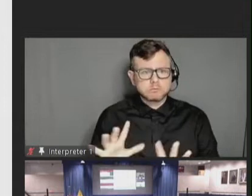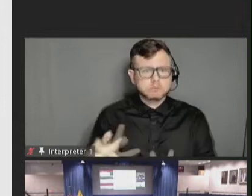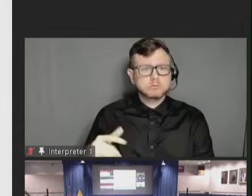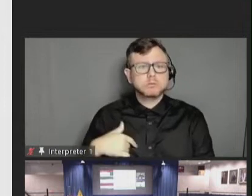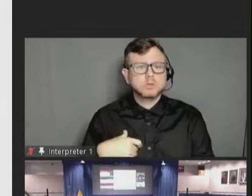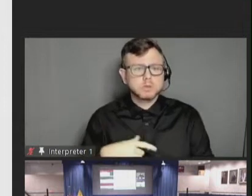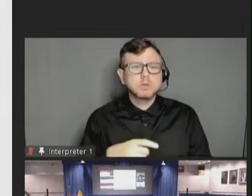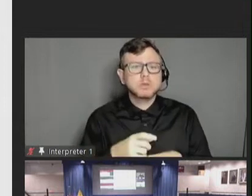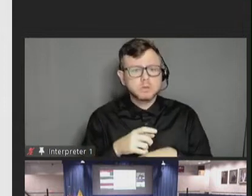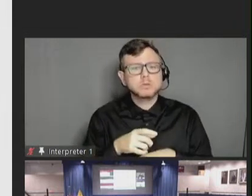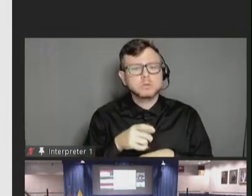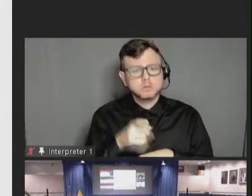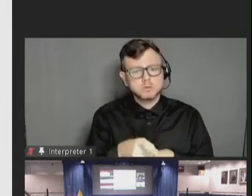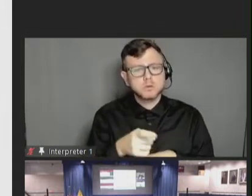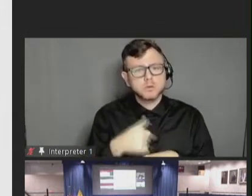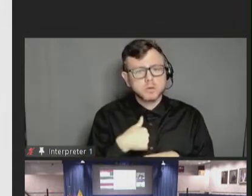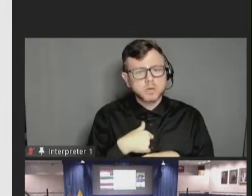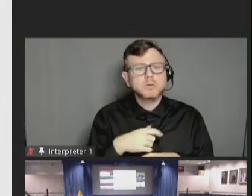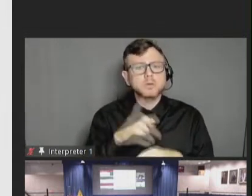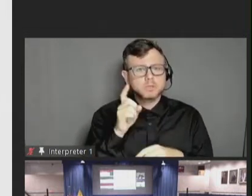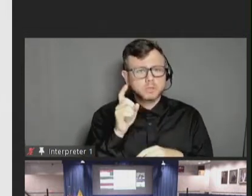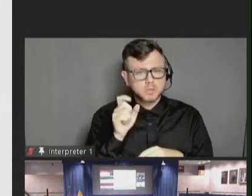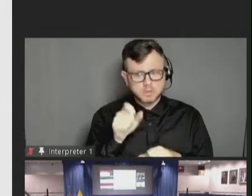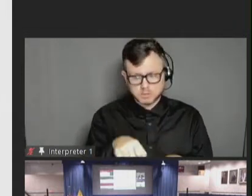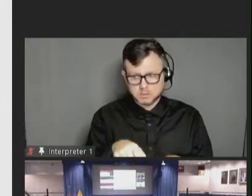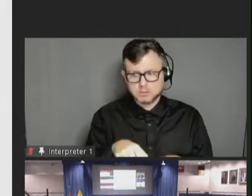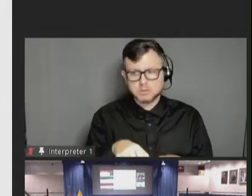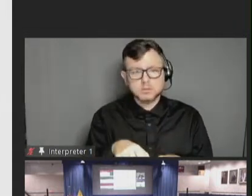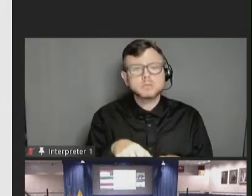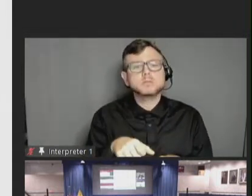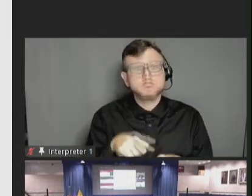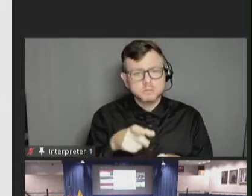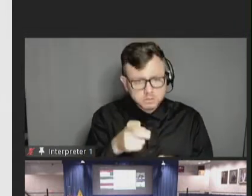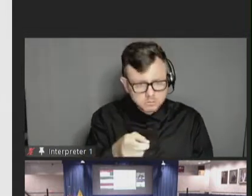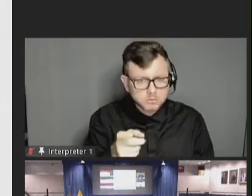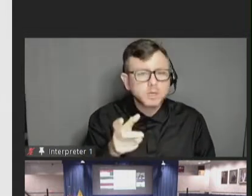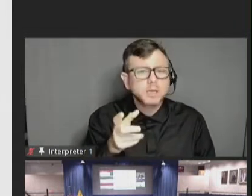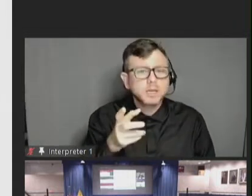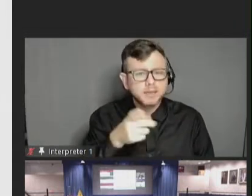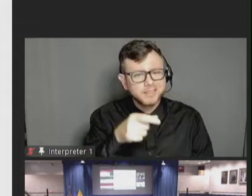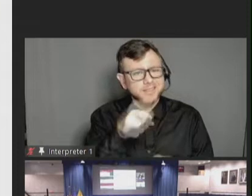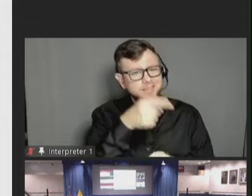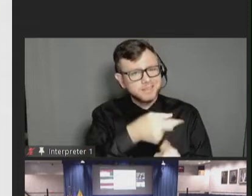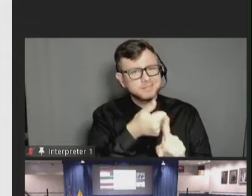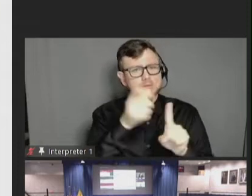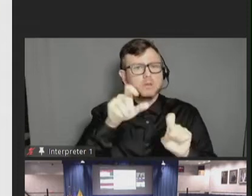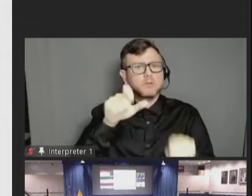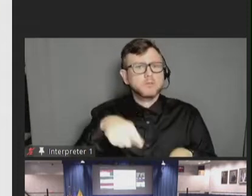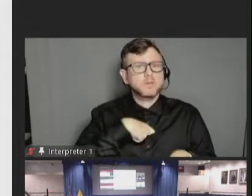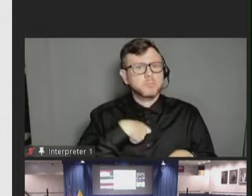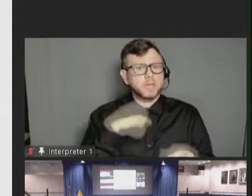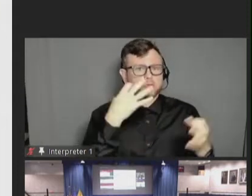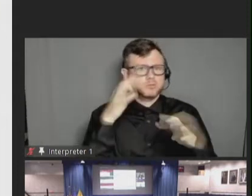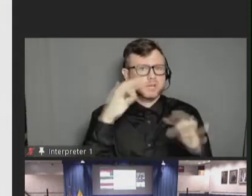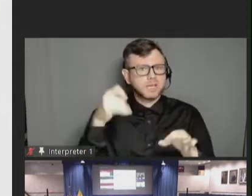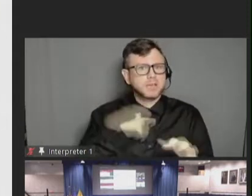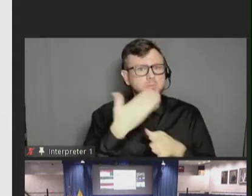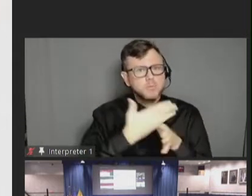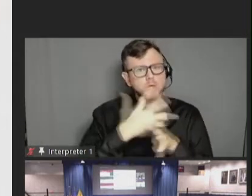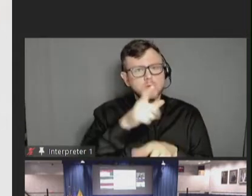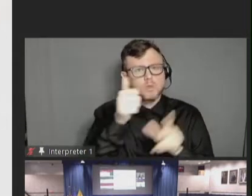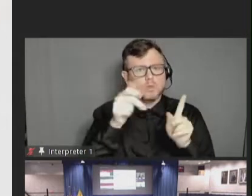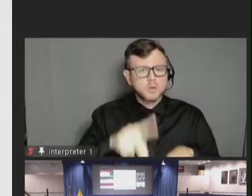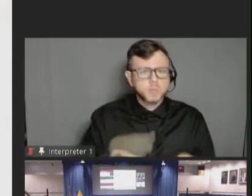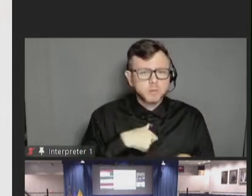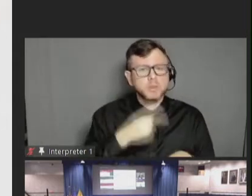reducing what is awkward for some, and anxiety-producing for others. While the typical vaccine appointment lasts